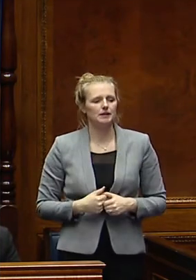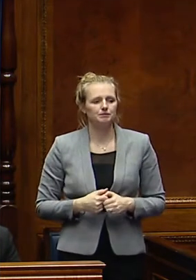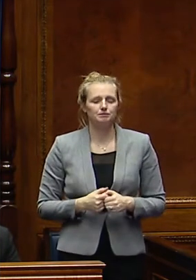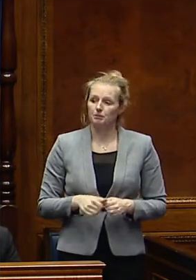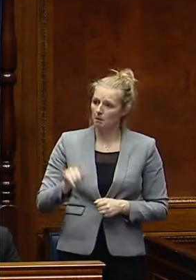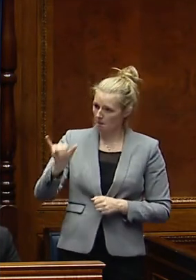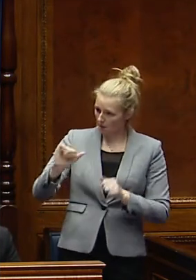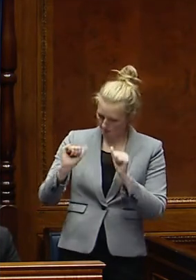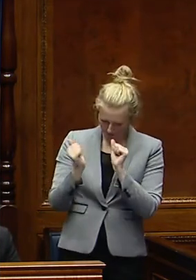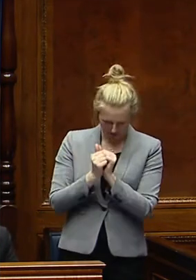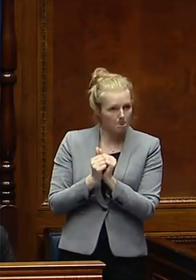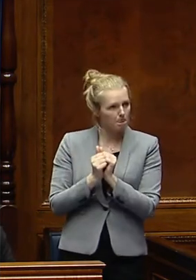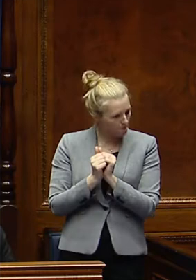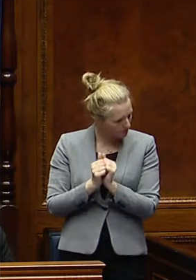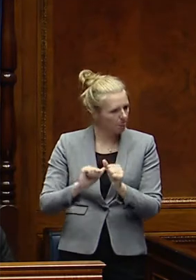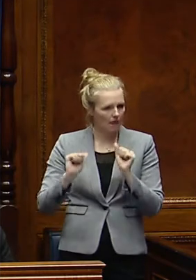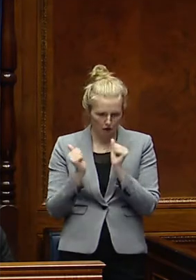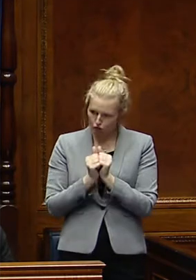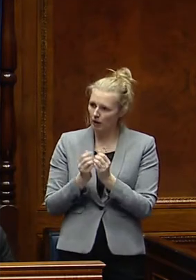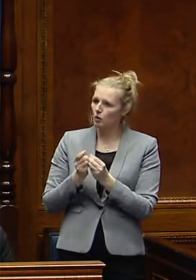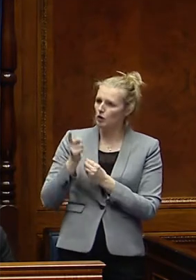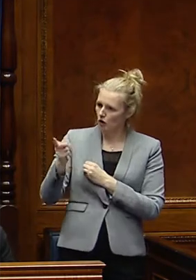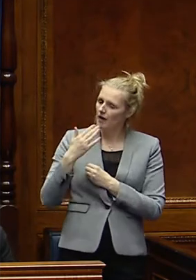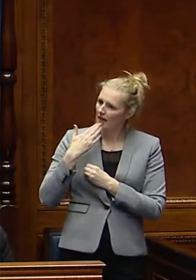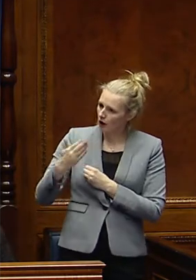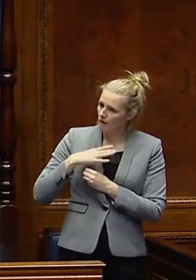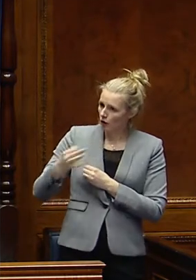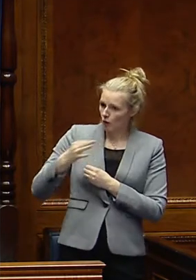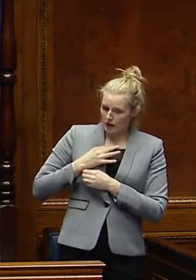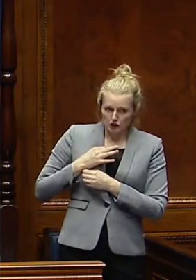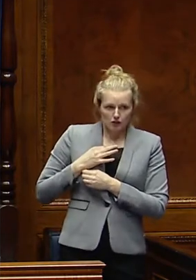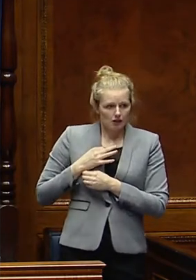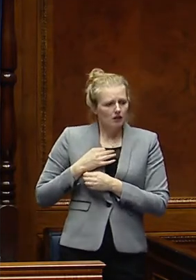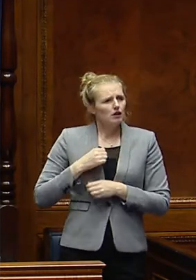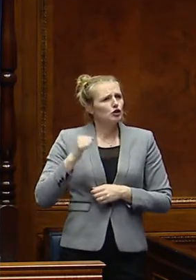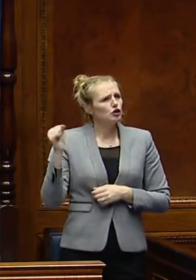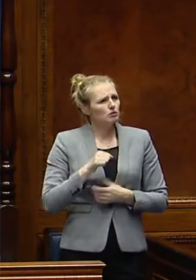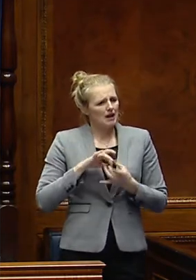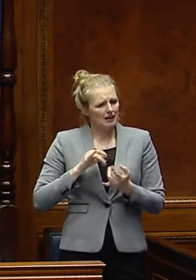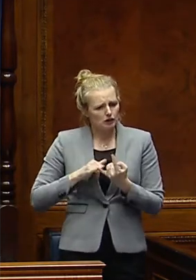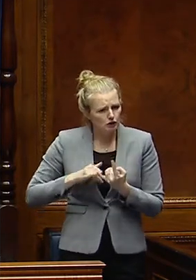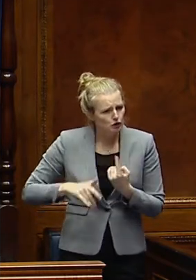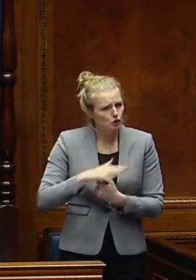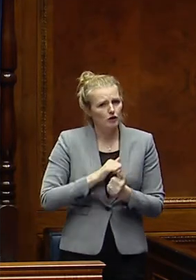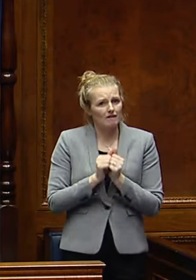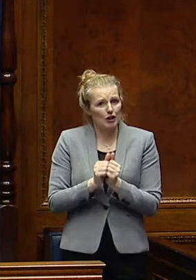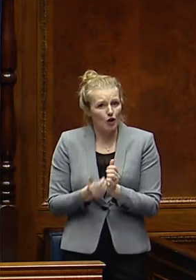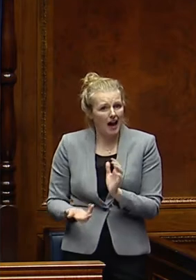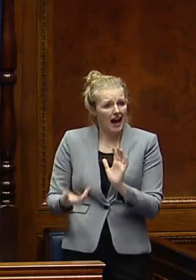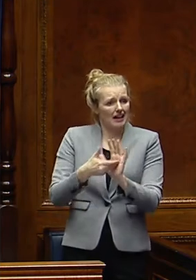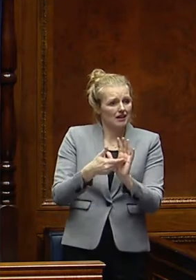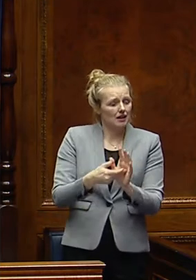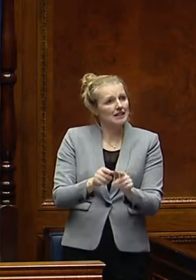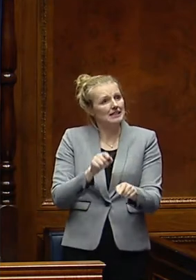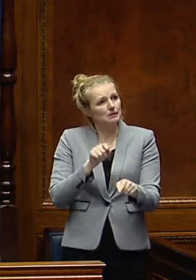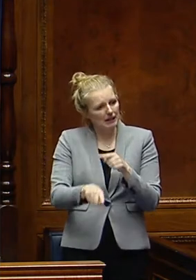Yes, I agree wholeheartedly with the Member and thank you for your question. I mean, it should be about the social value that is added, but particularly